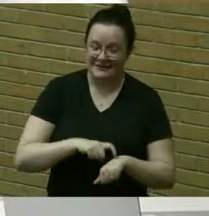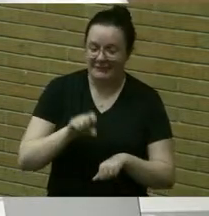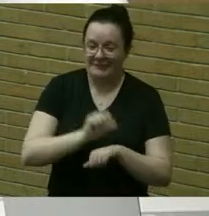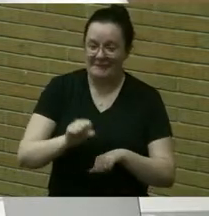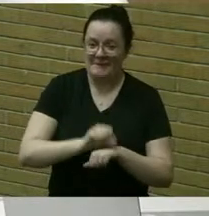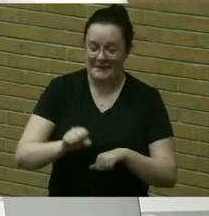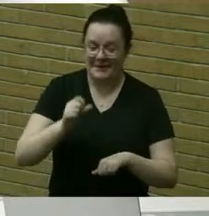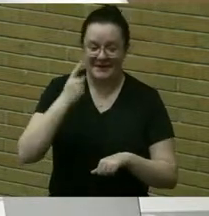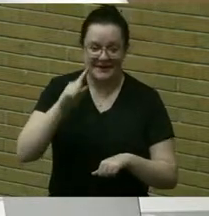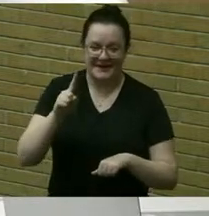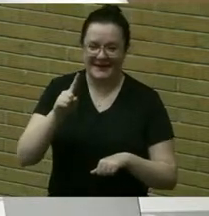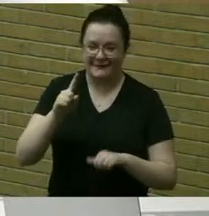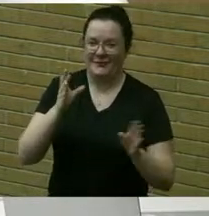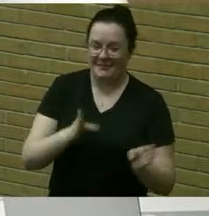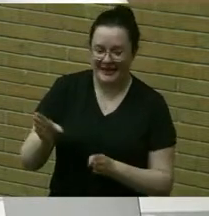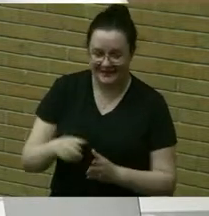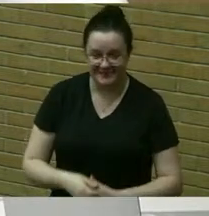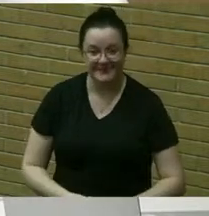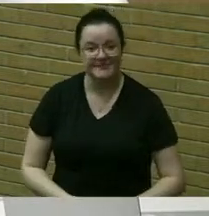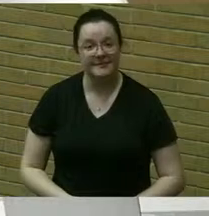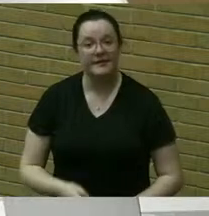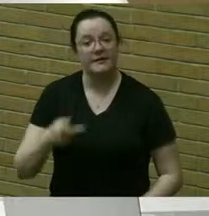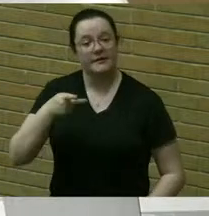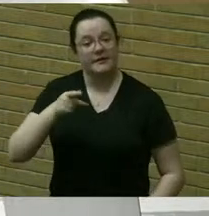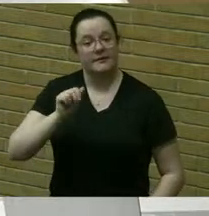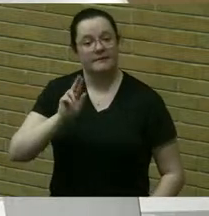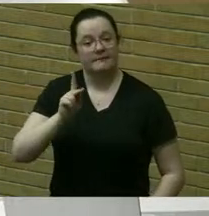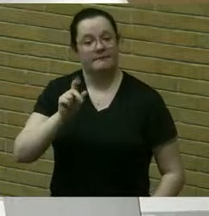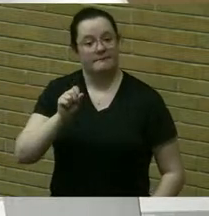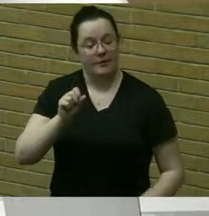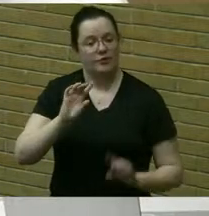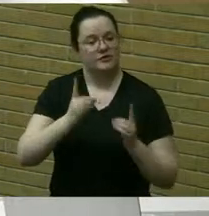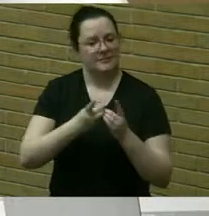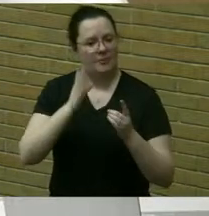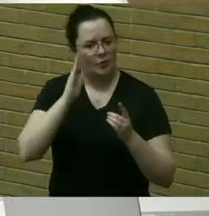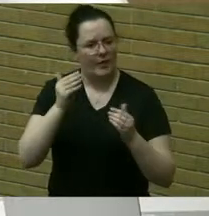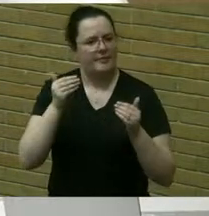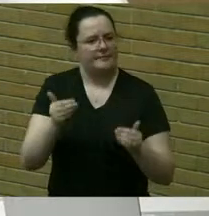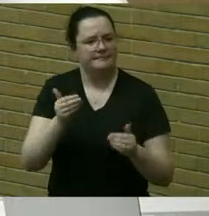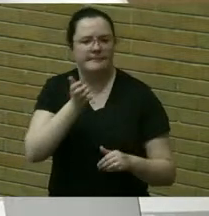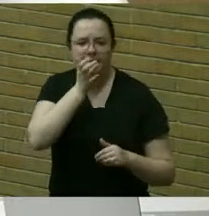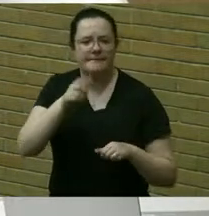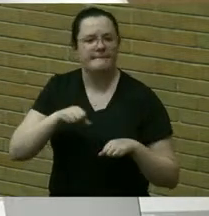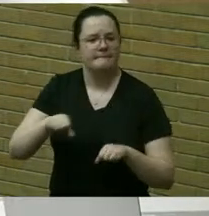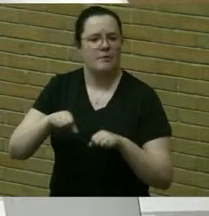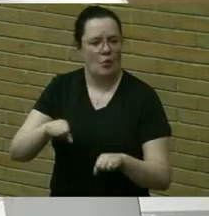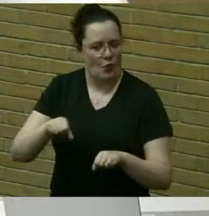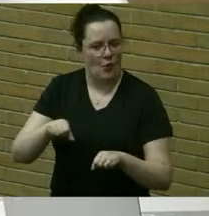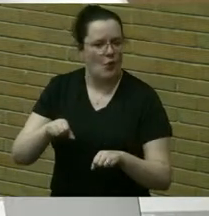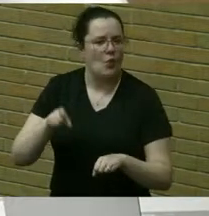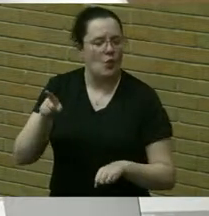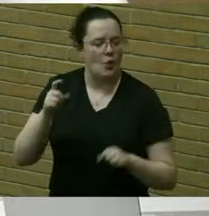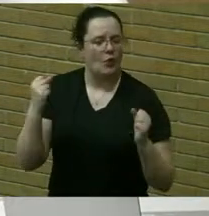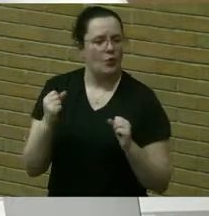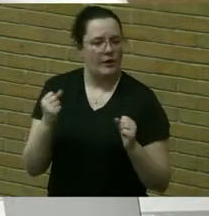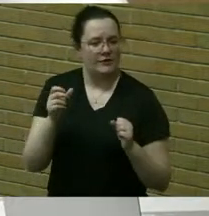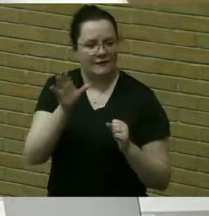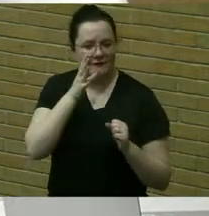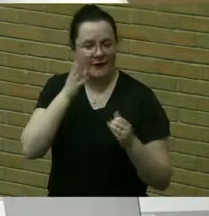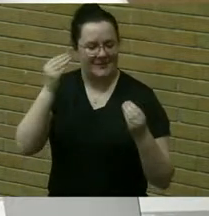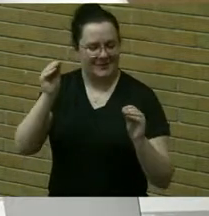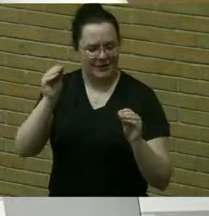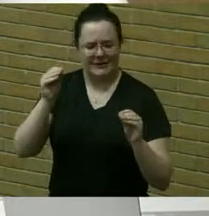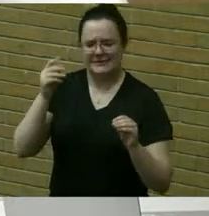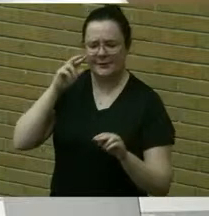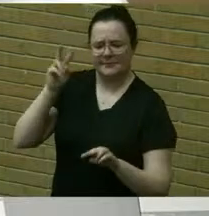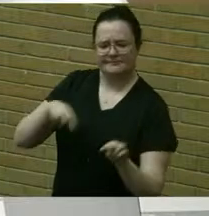parks department will assume mowing responsibilities at the winter farmers market location prompting an evaluation of the placement